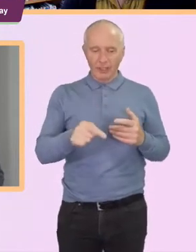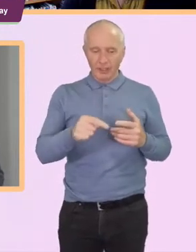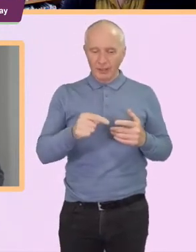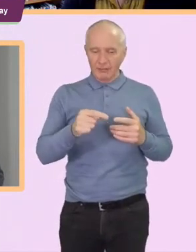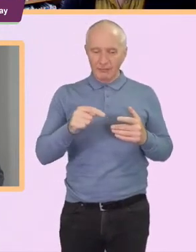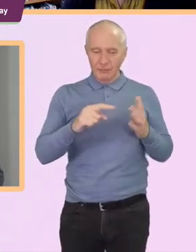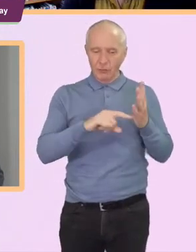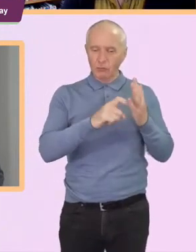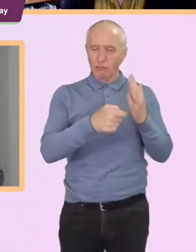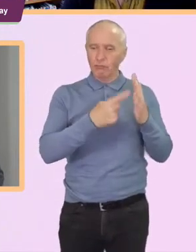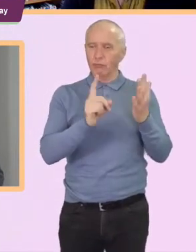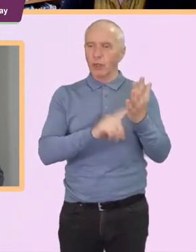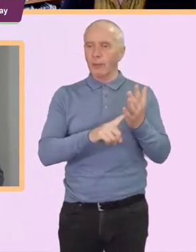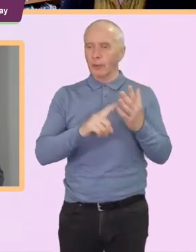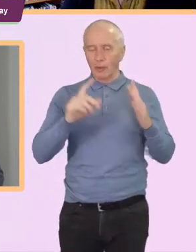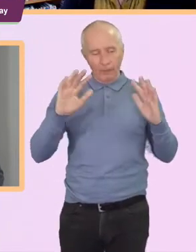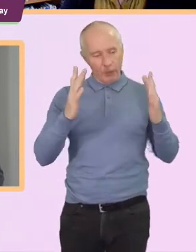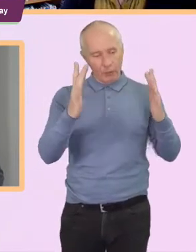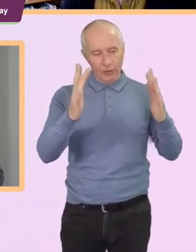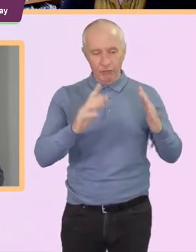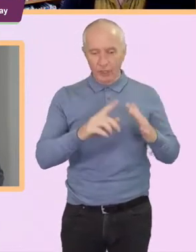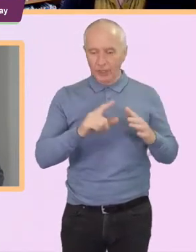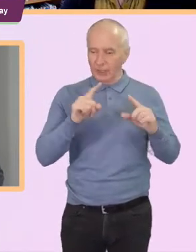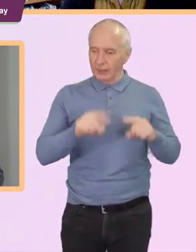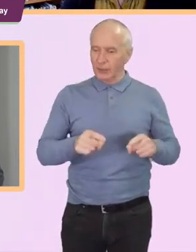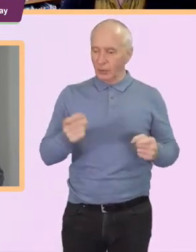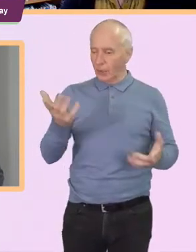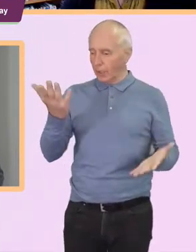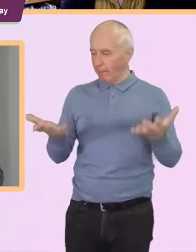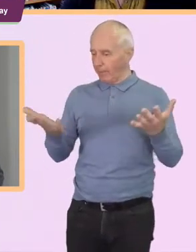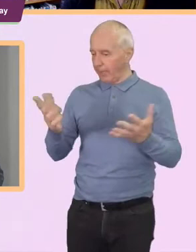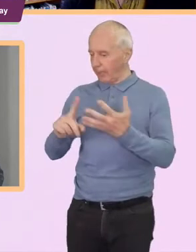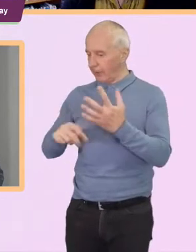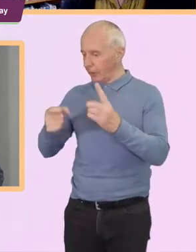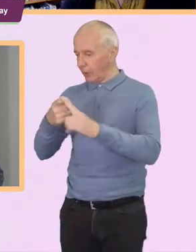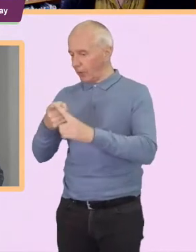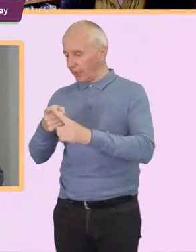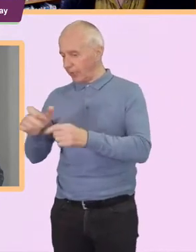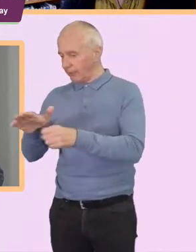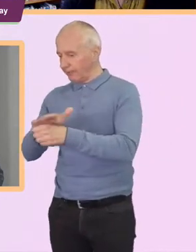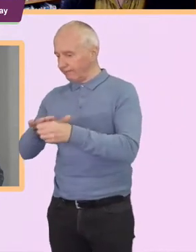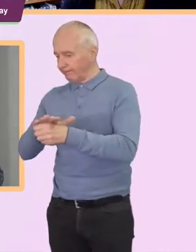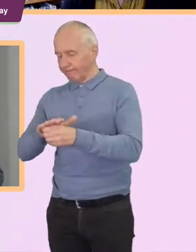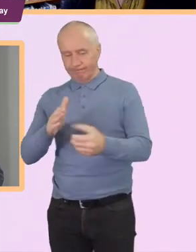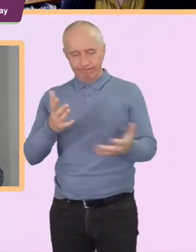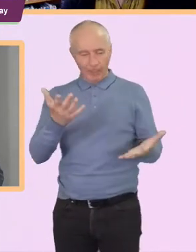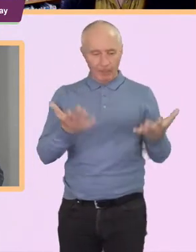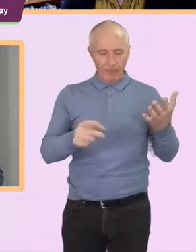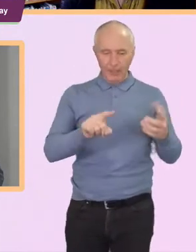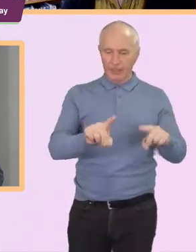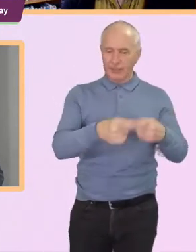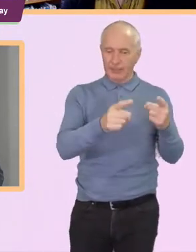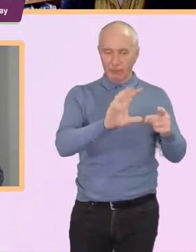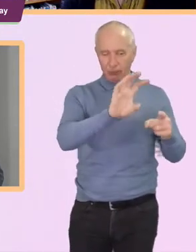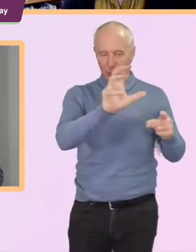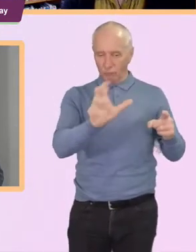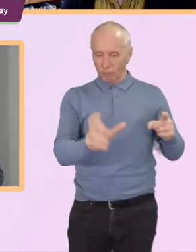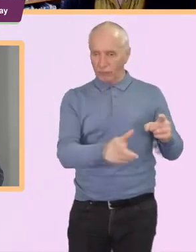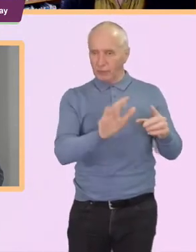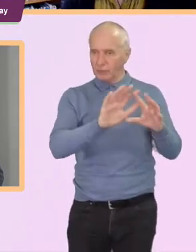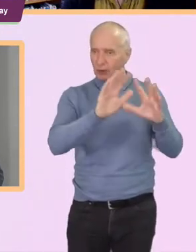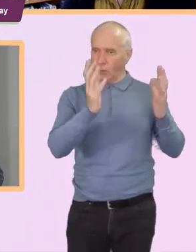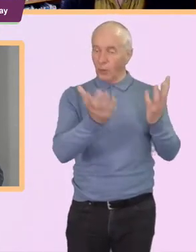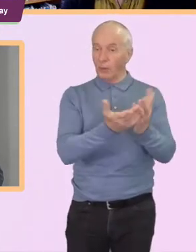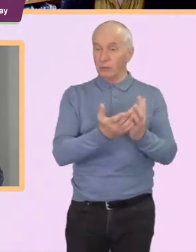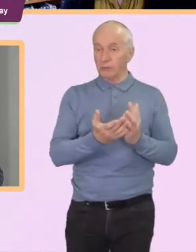compare that with practice in the UK so there seems to be um I think in the